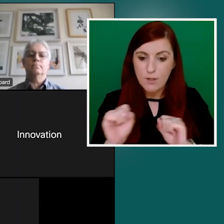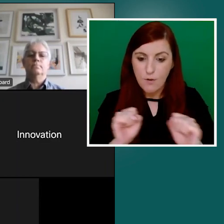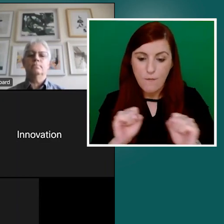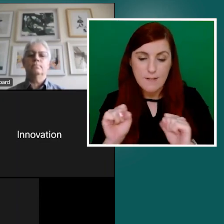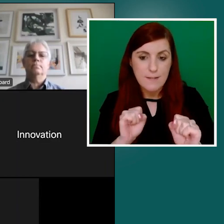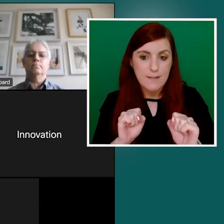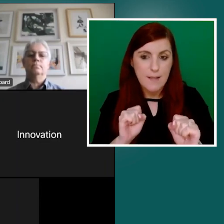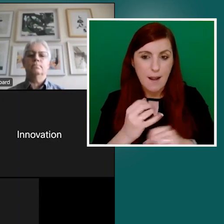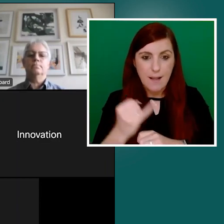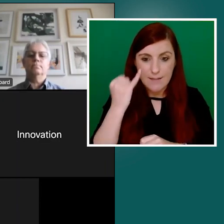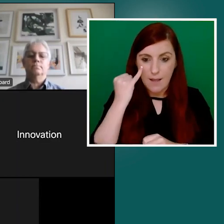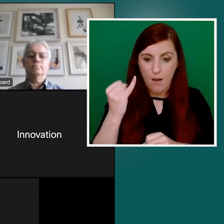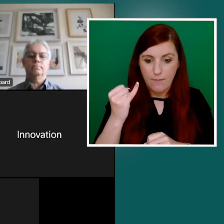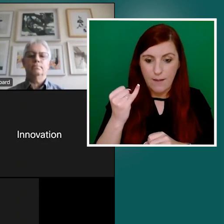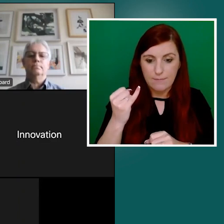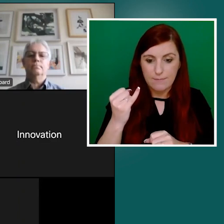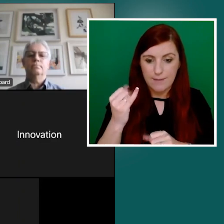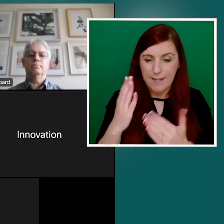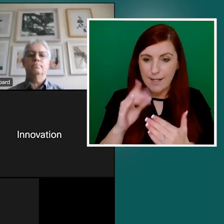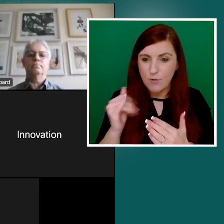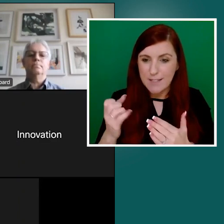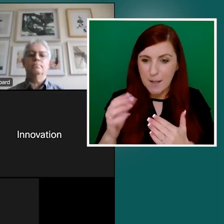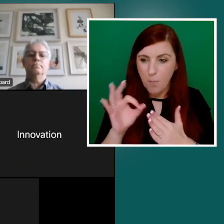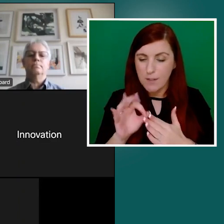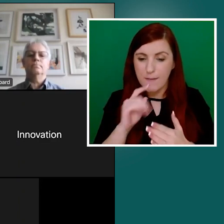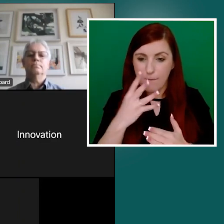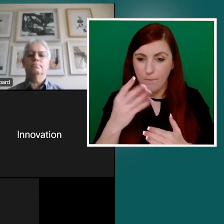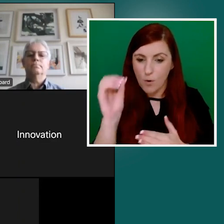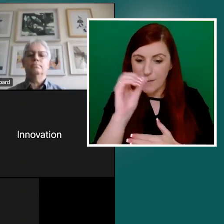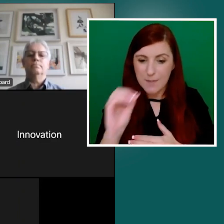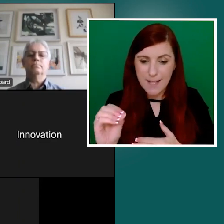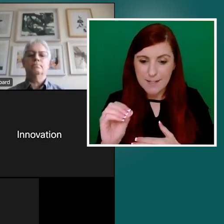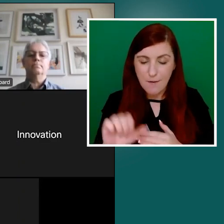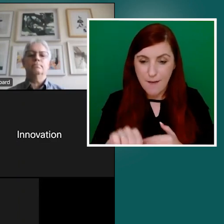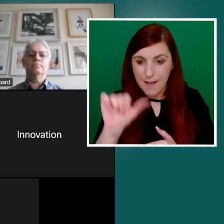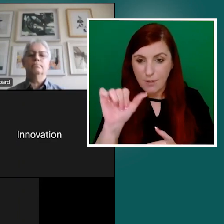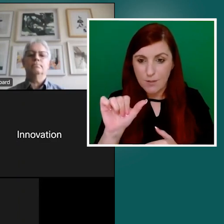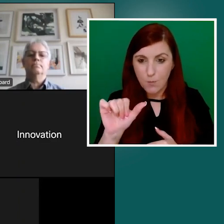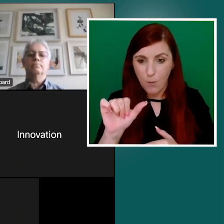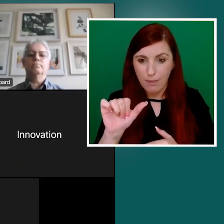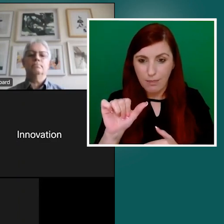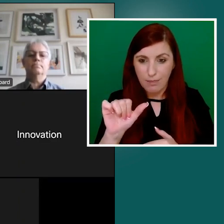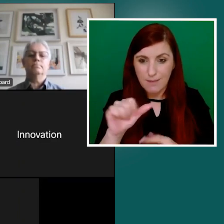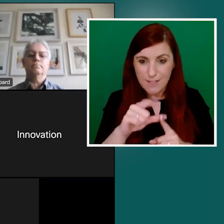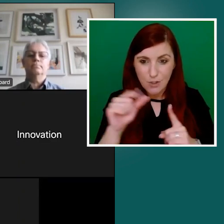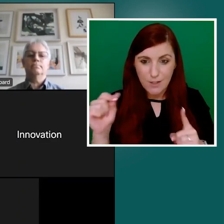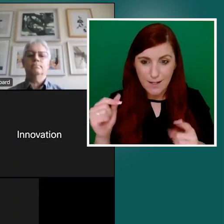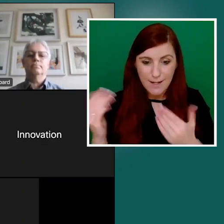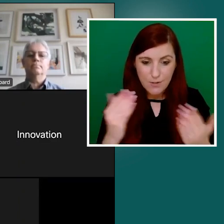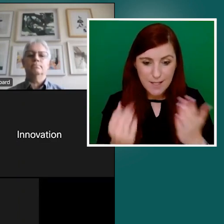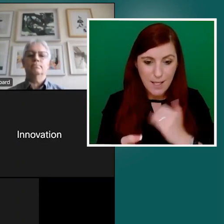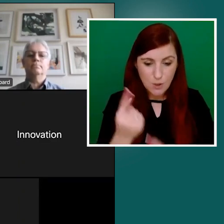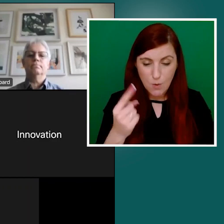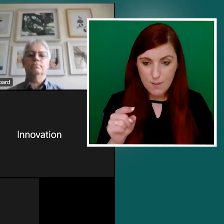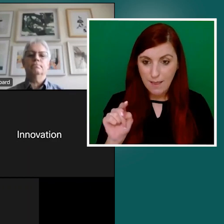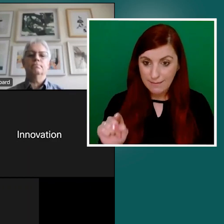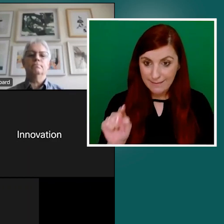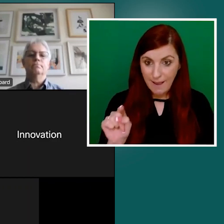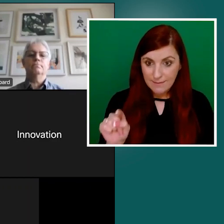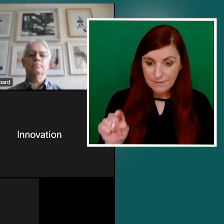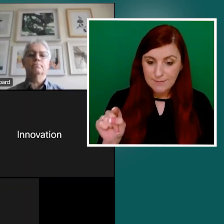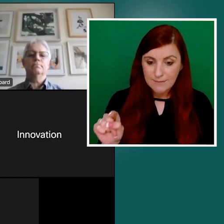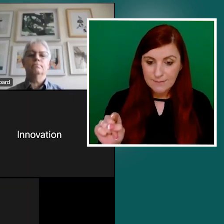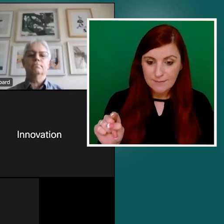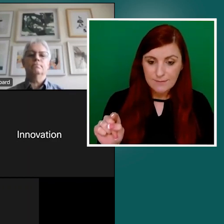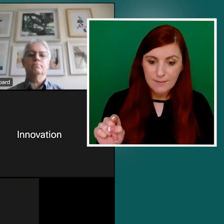40% of adults, with fundamental digital literacy problems is something that I think is a really far more